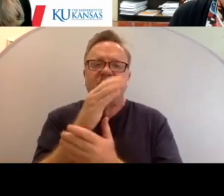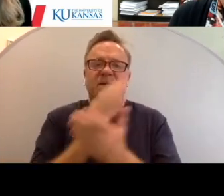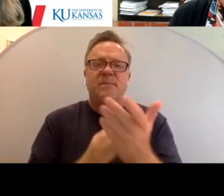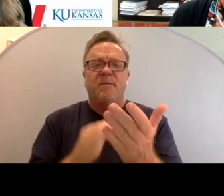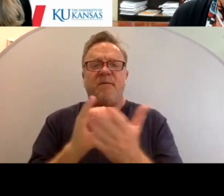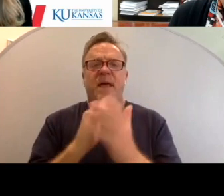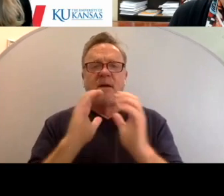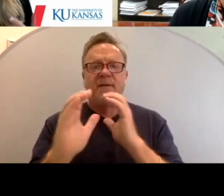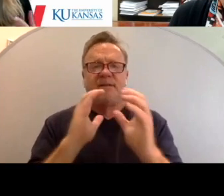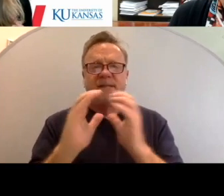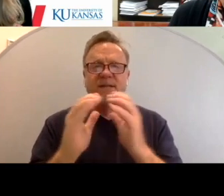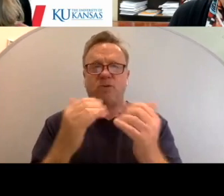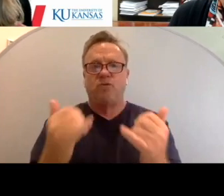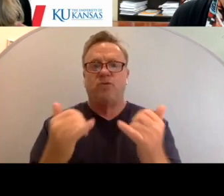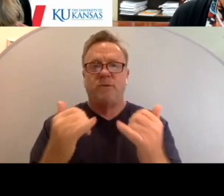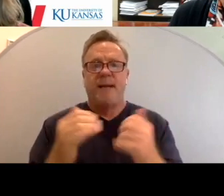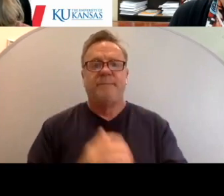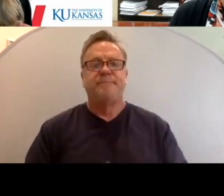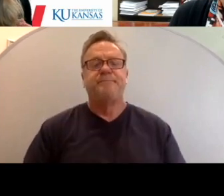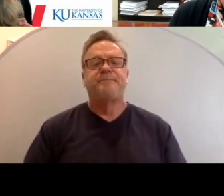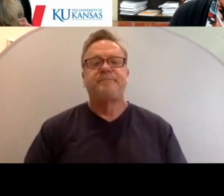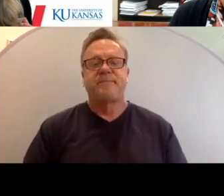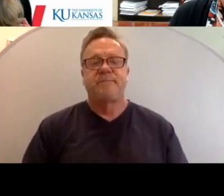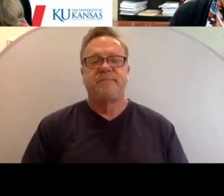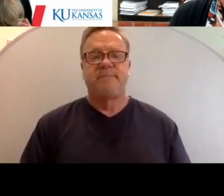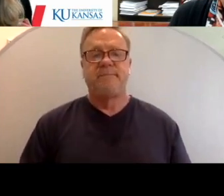conversation today. Next slide, please.